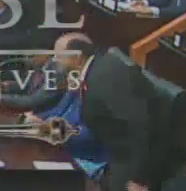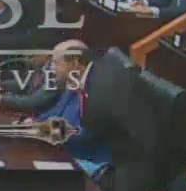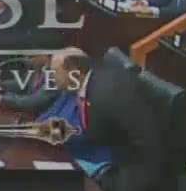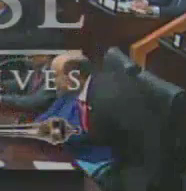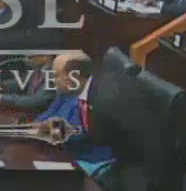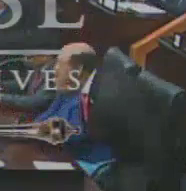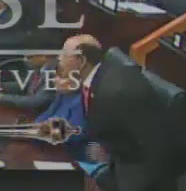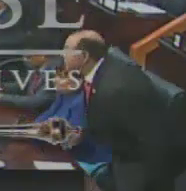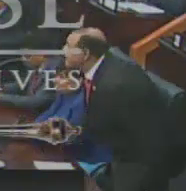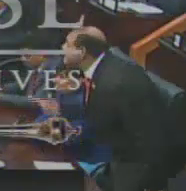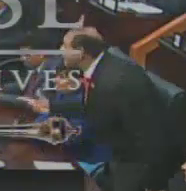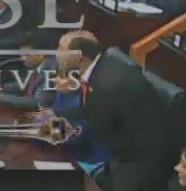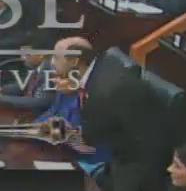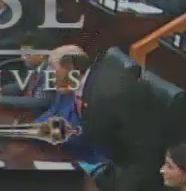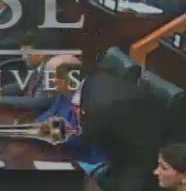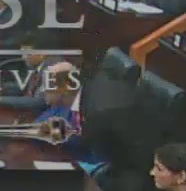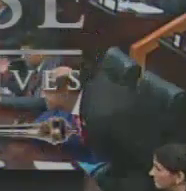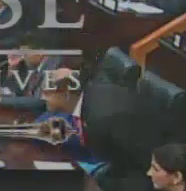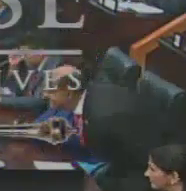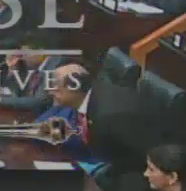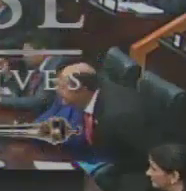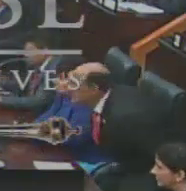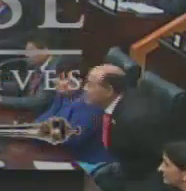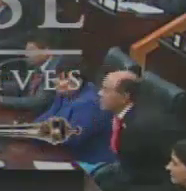For more information, visit at www